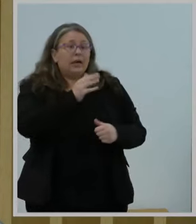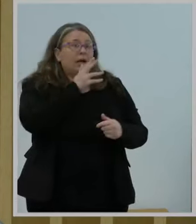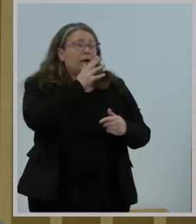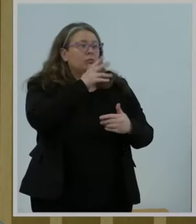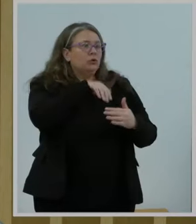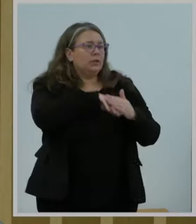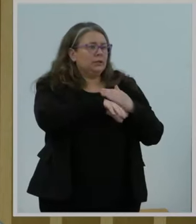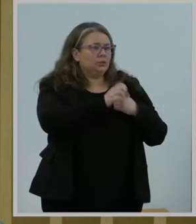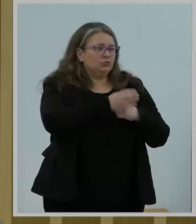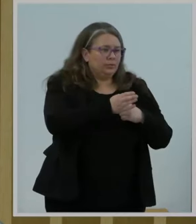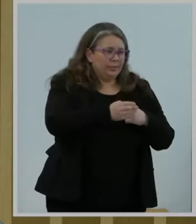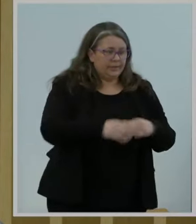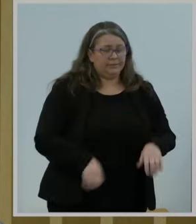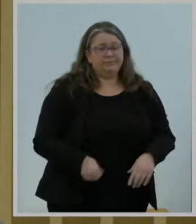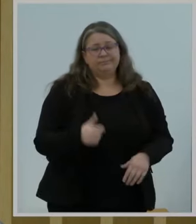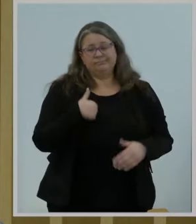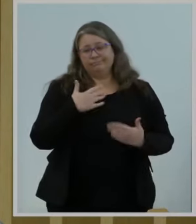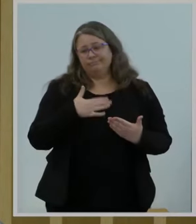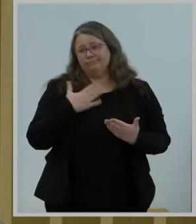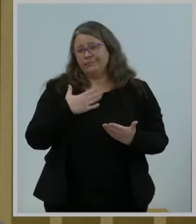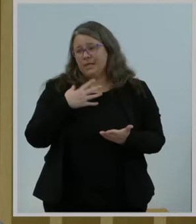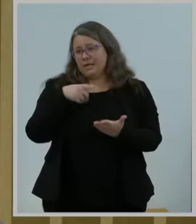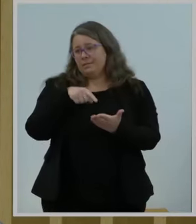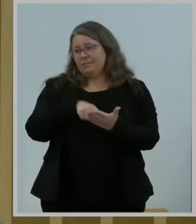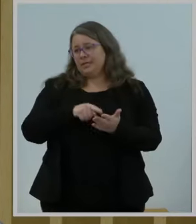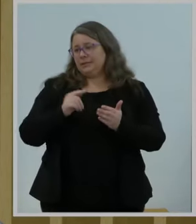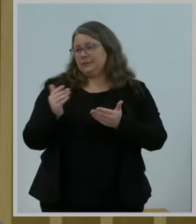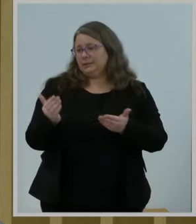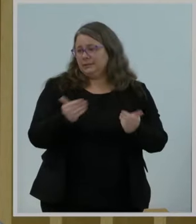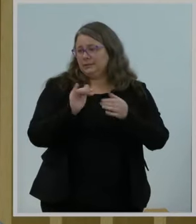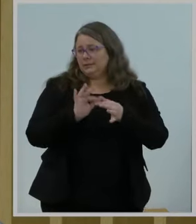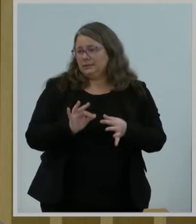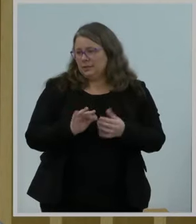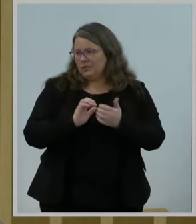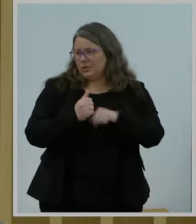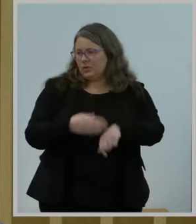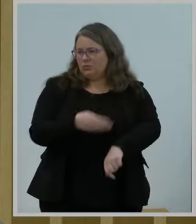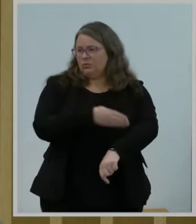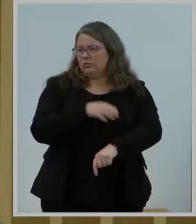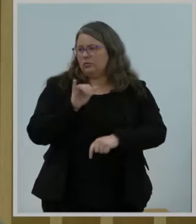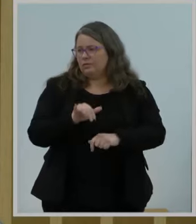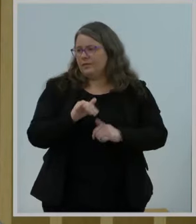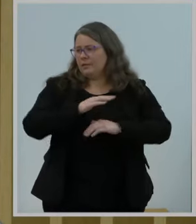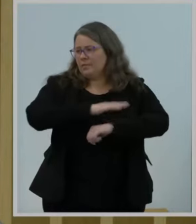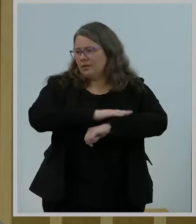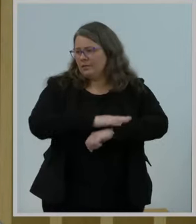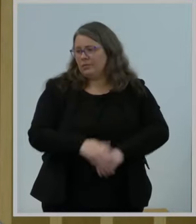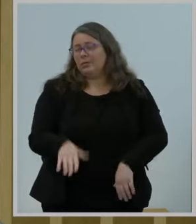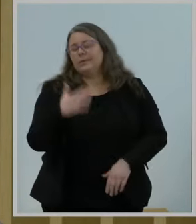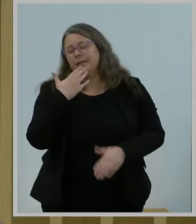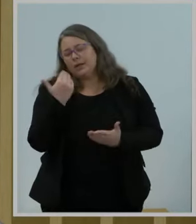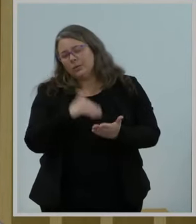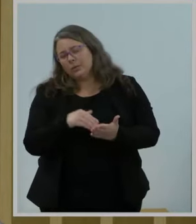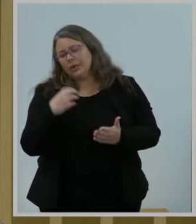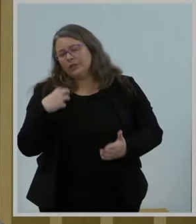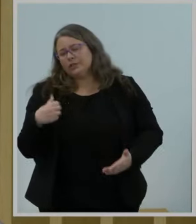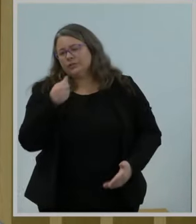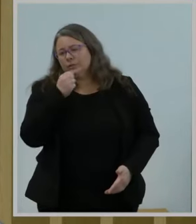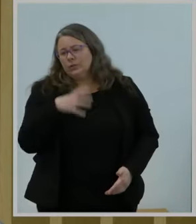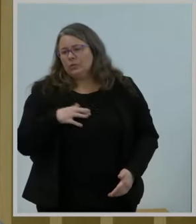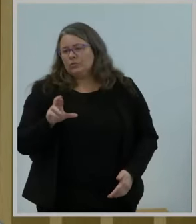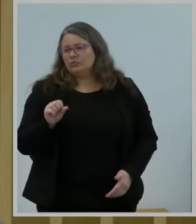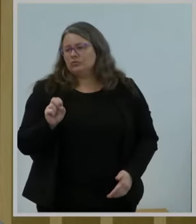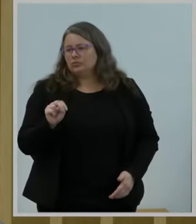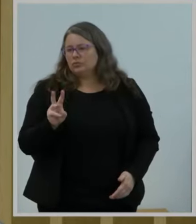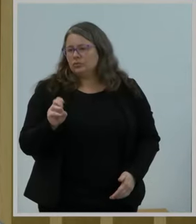ways to improve that platform. So again, I want to extend a special thanks to Chairwoman Rosenworcel for her leadership and commitment